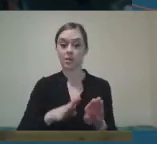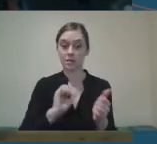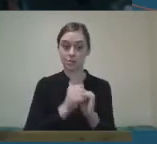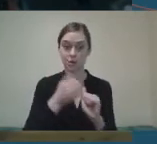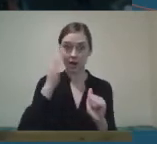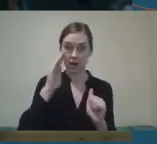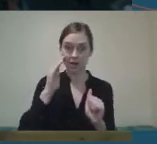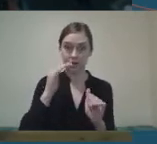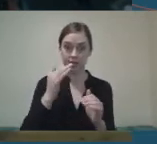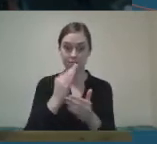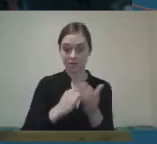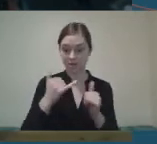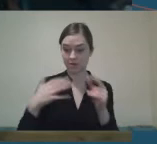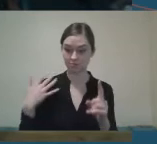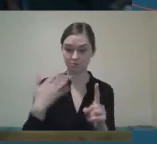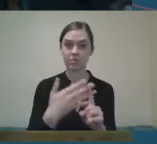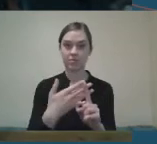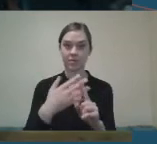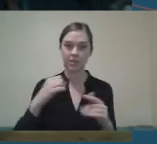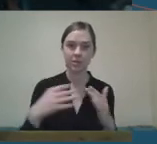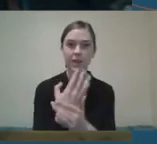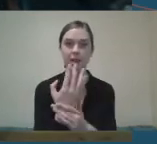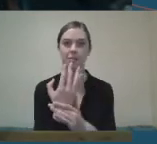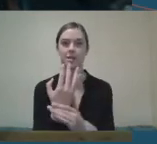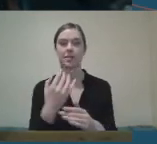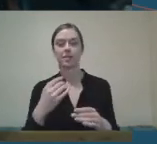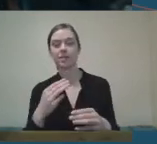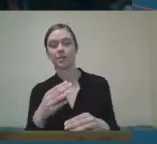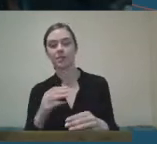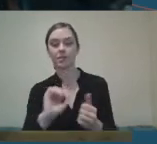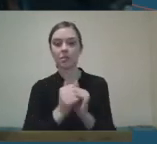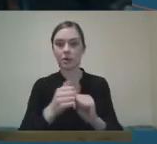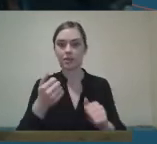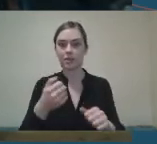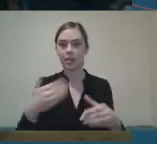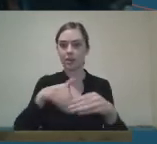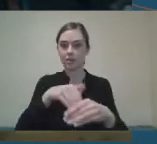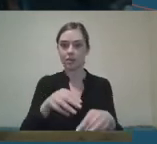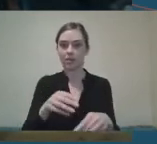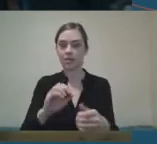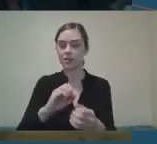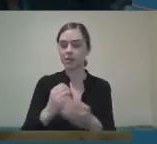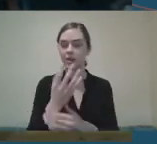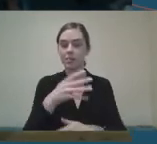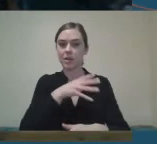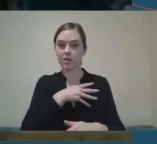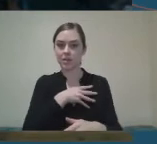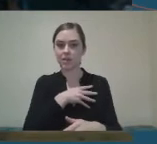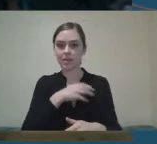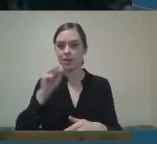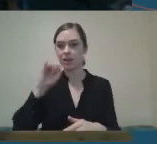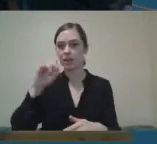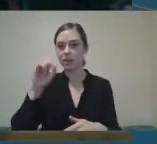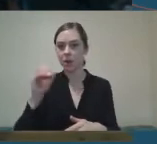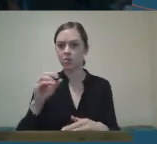the development of the sports inclusion disability officers and their program within the local sports partnership. It's essential.